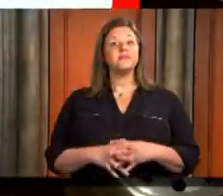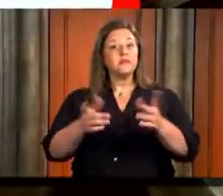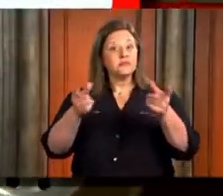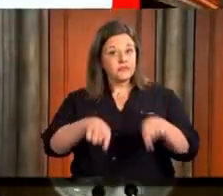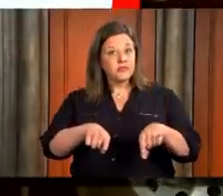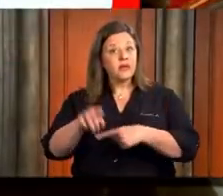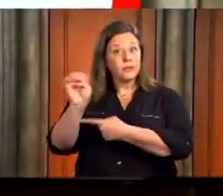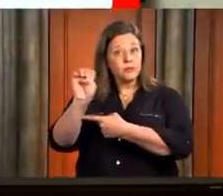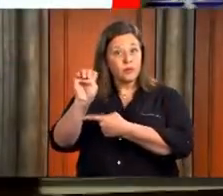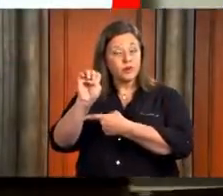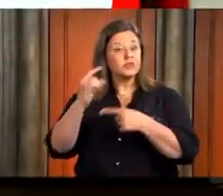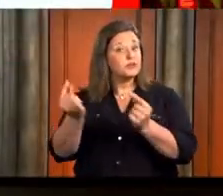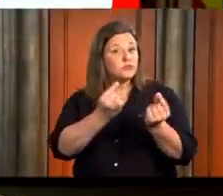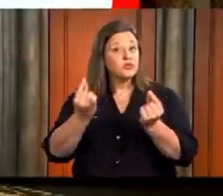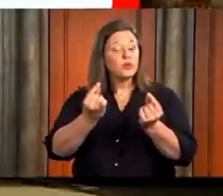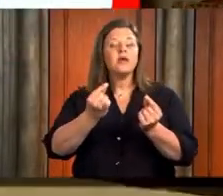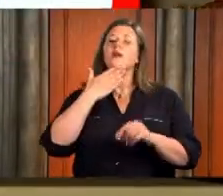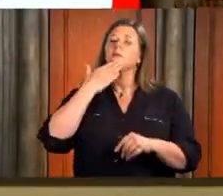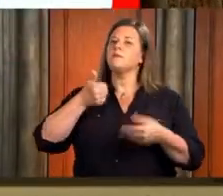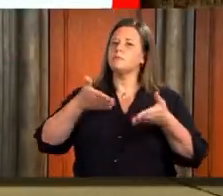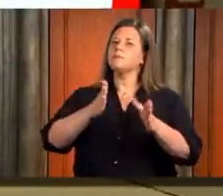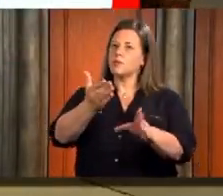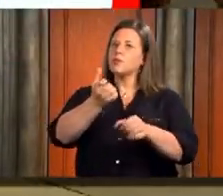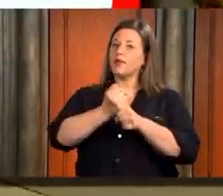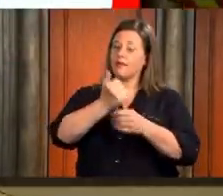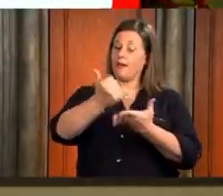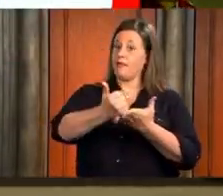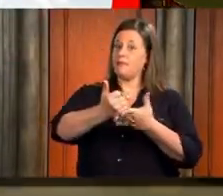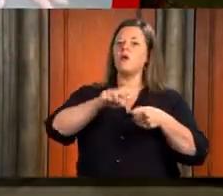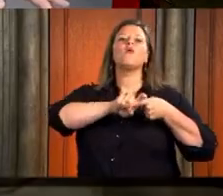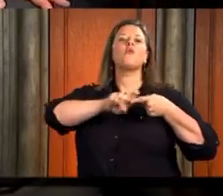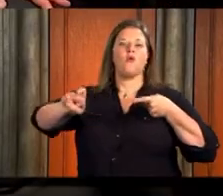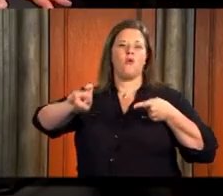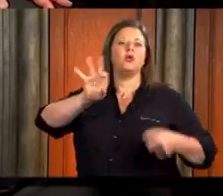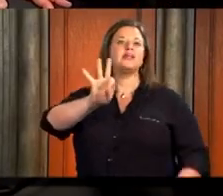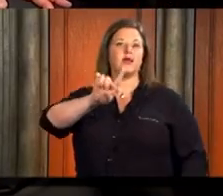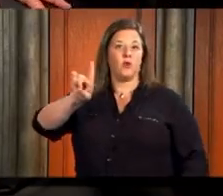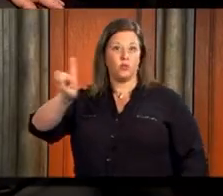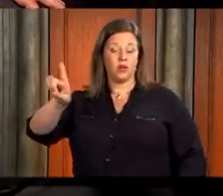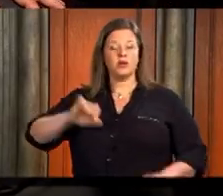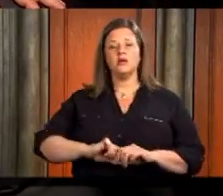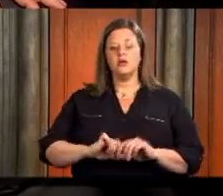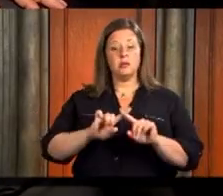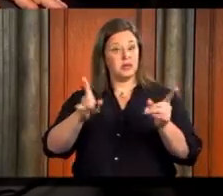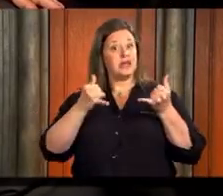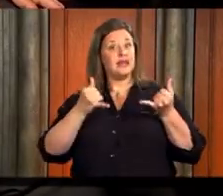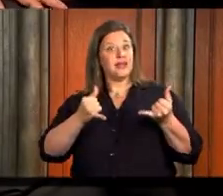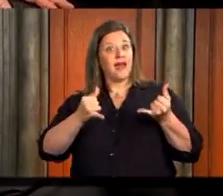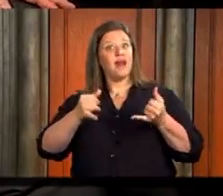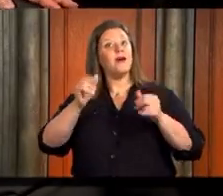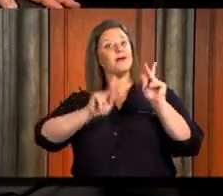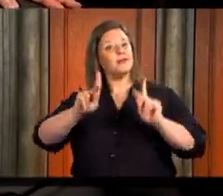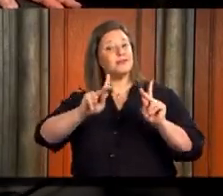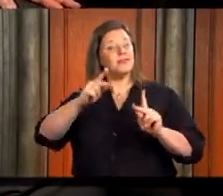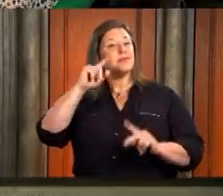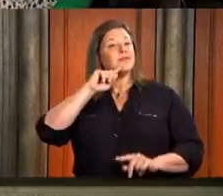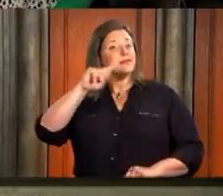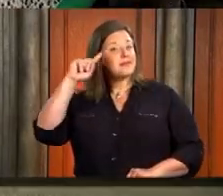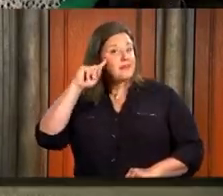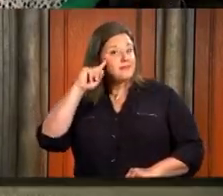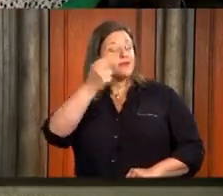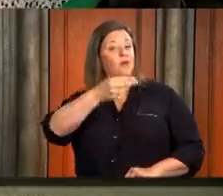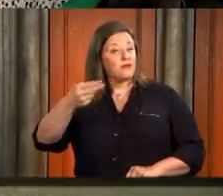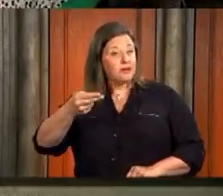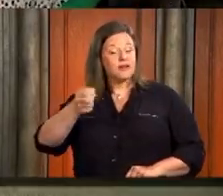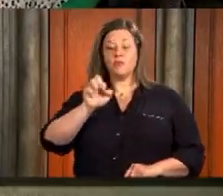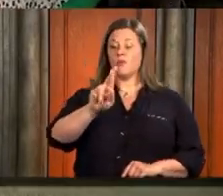In an emergency, the best way to get help is to call 9-1-1. Now there's an option for those who are deaf or hard of hearing and